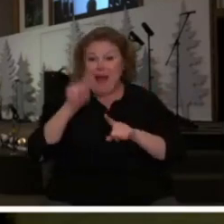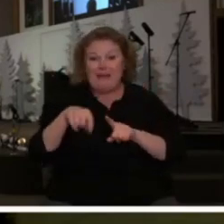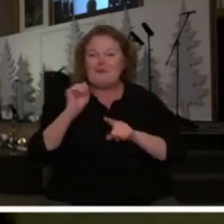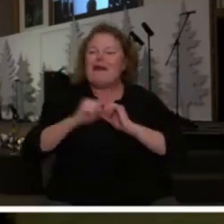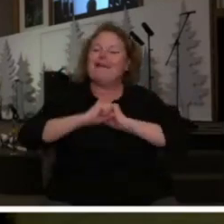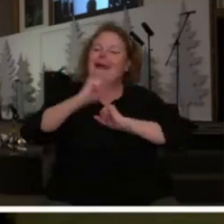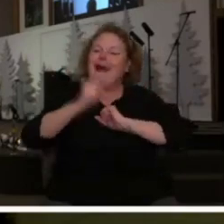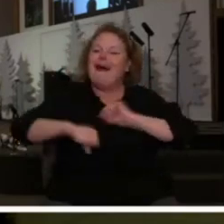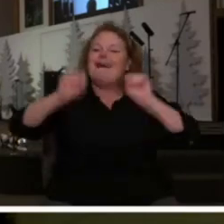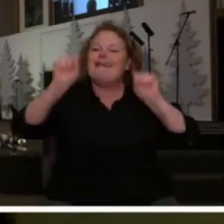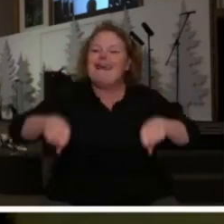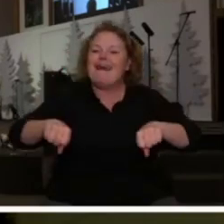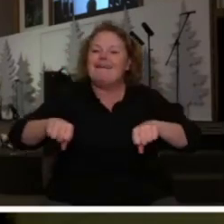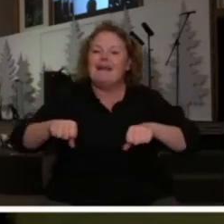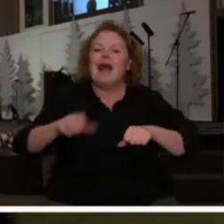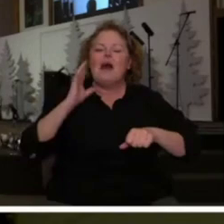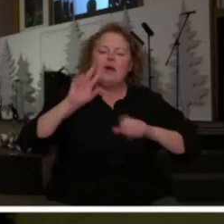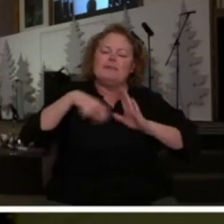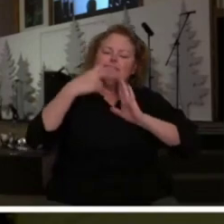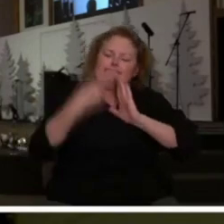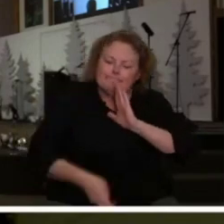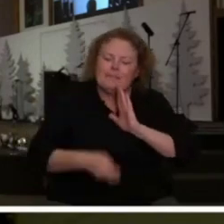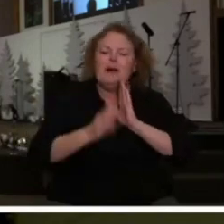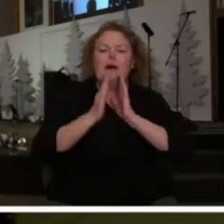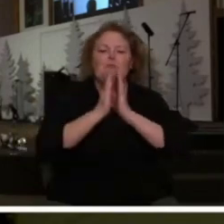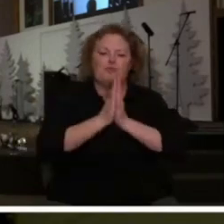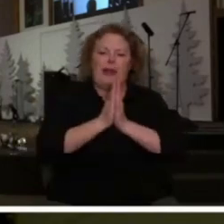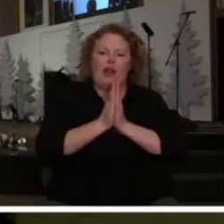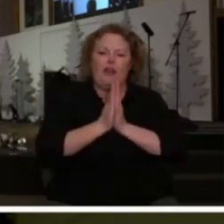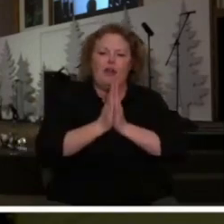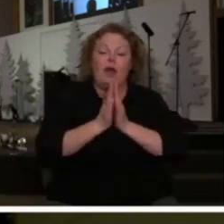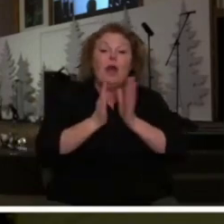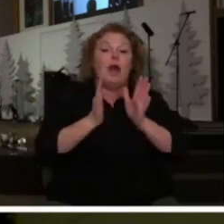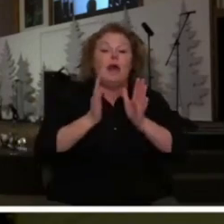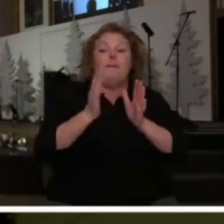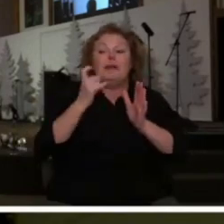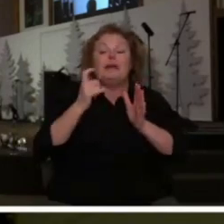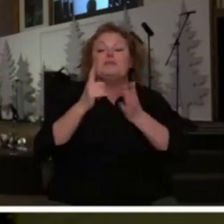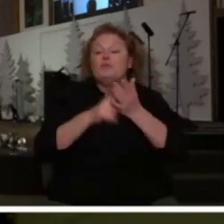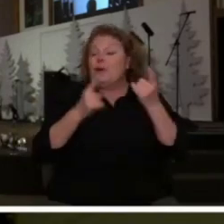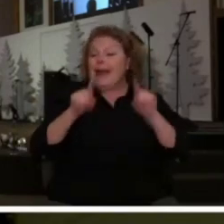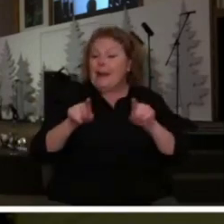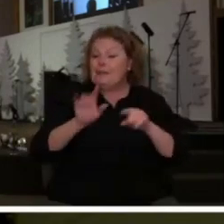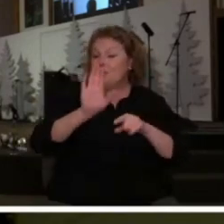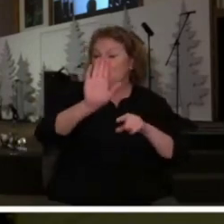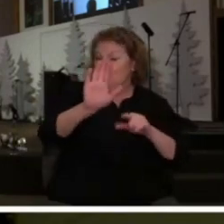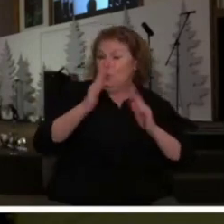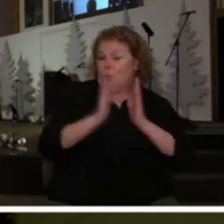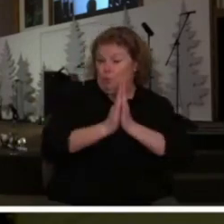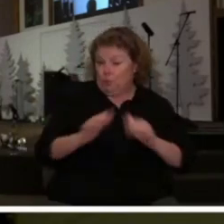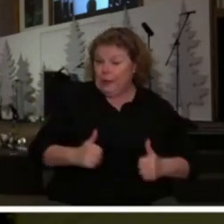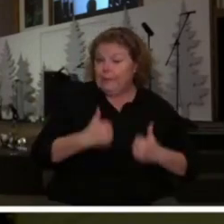time because I am so convinced that what happens in your prayer life is going to determine the